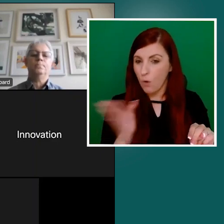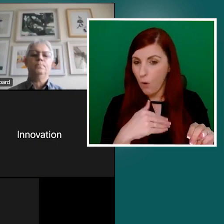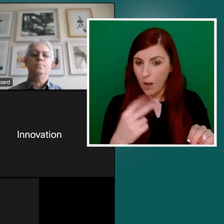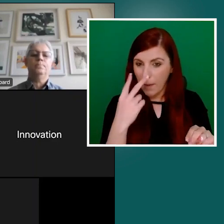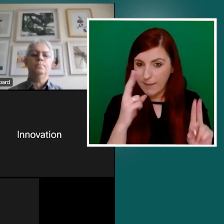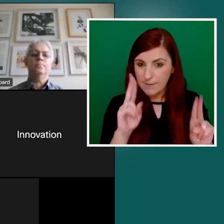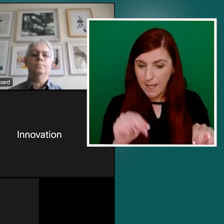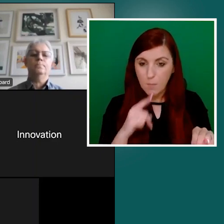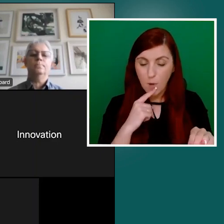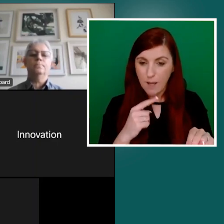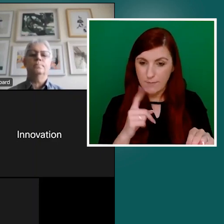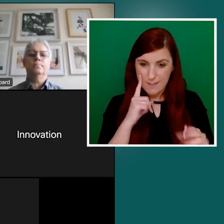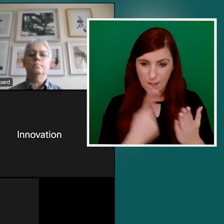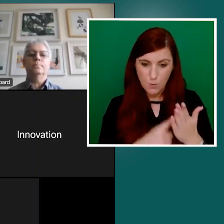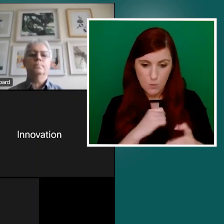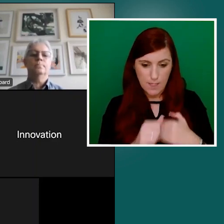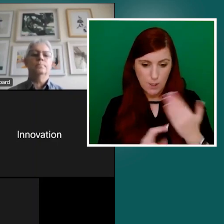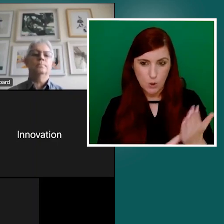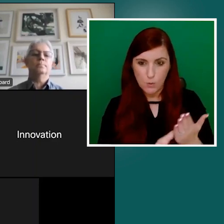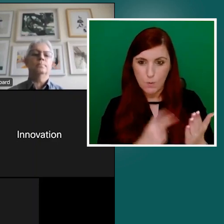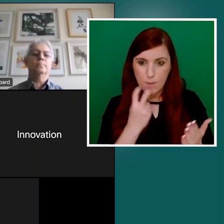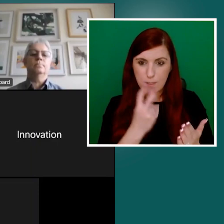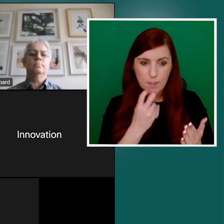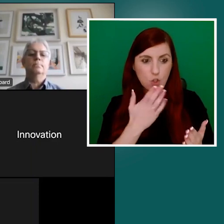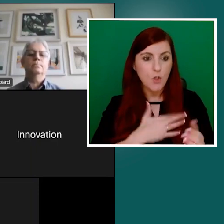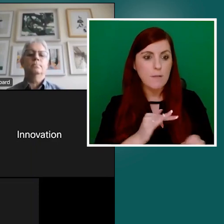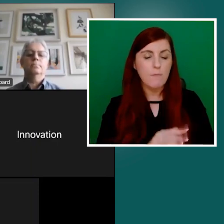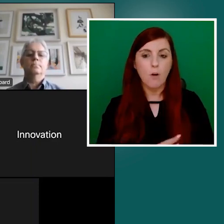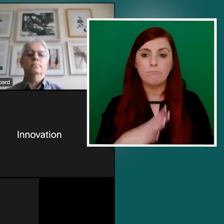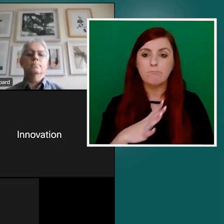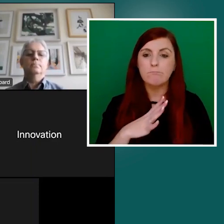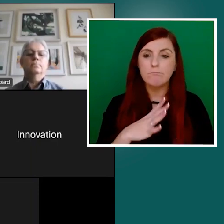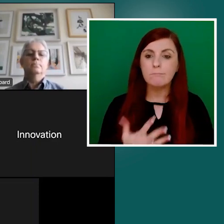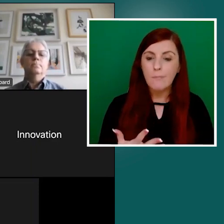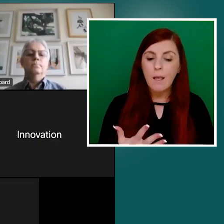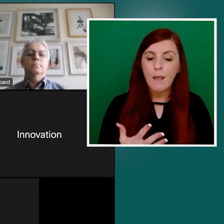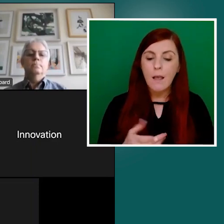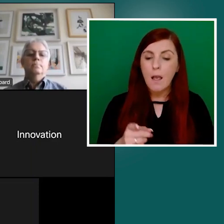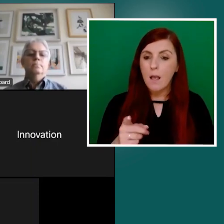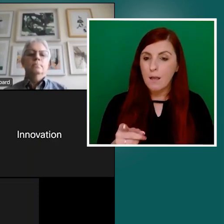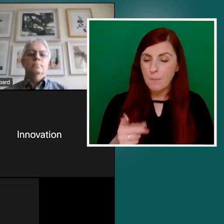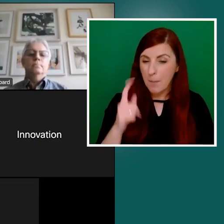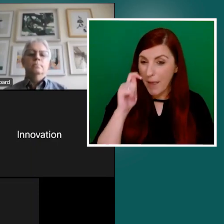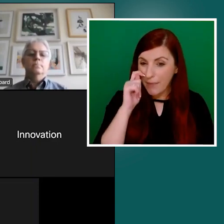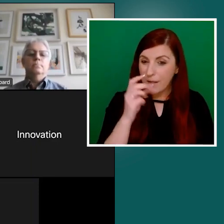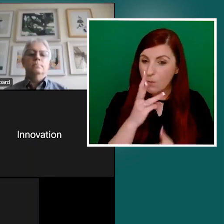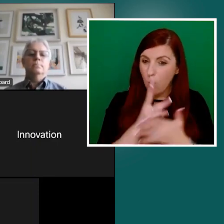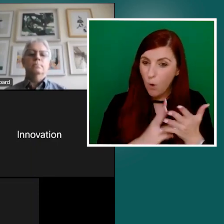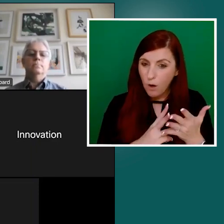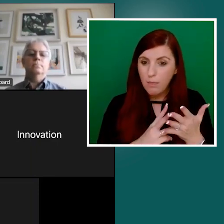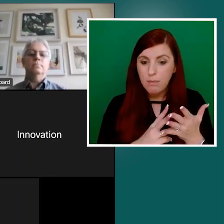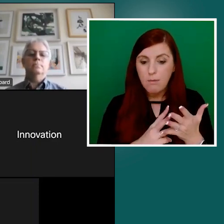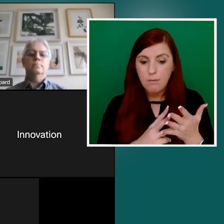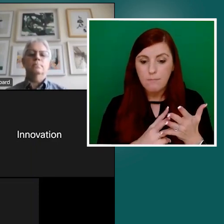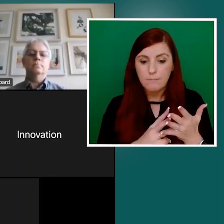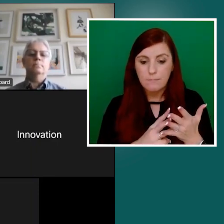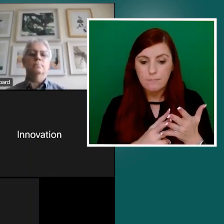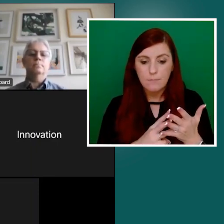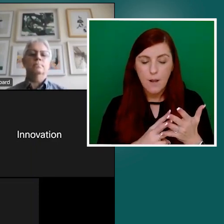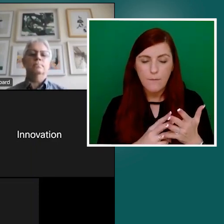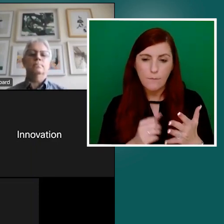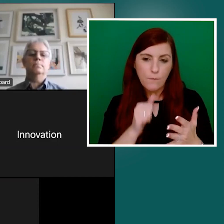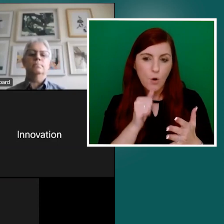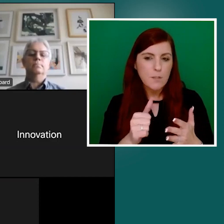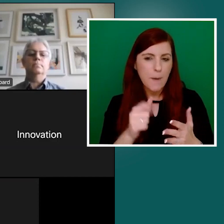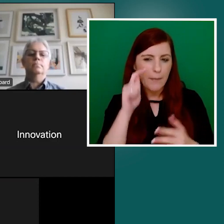purely and simply for convenience. And I think it's worth, if I may, starting off this by looking at some of the key points in the